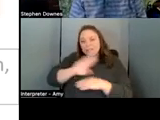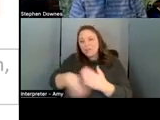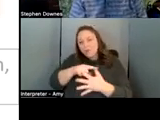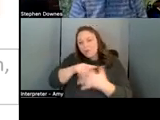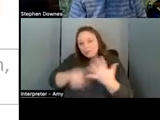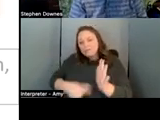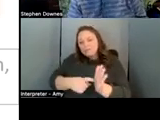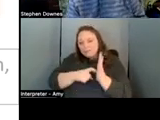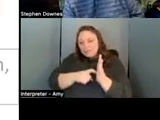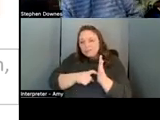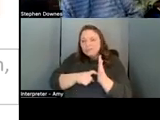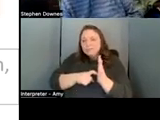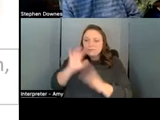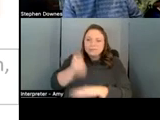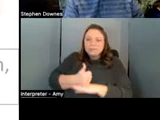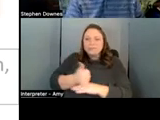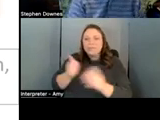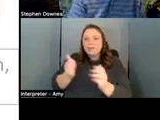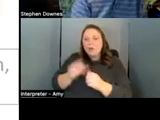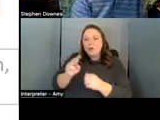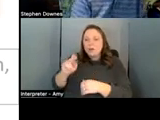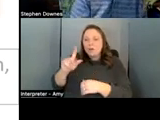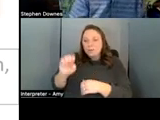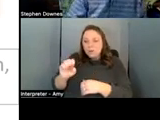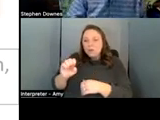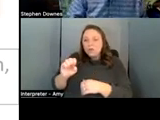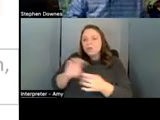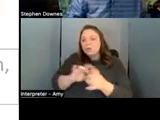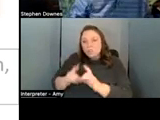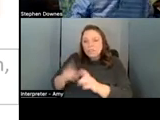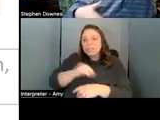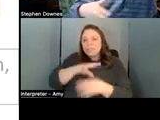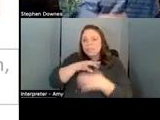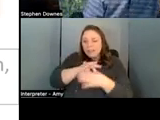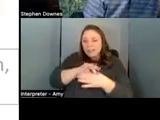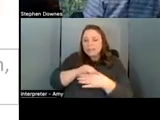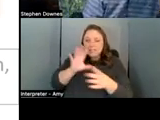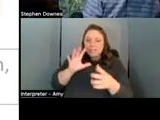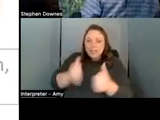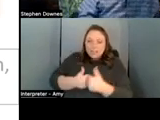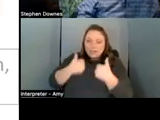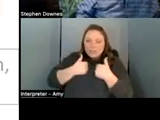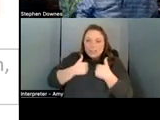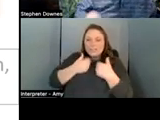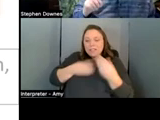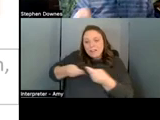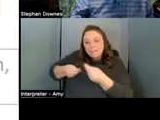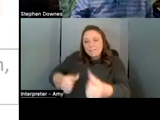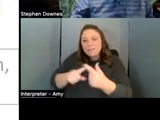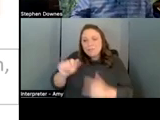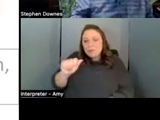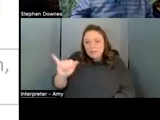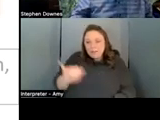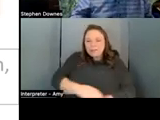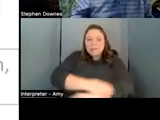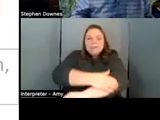place using merkle real and content addressing and that feeds into ai and now we